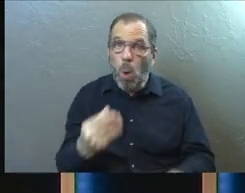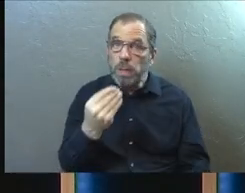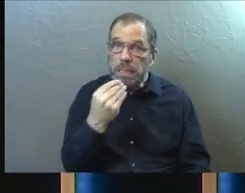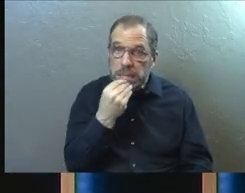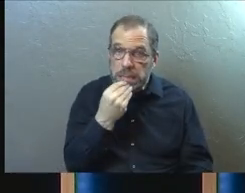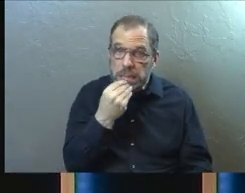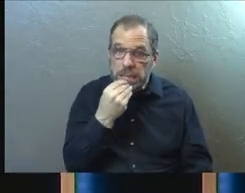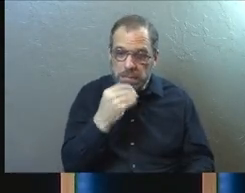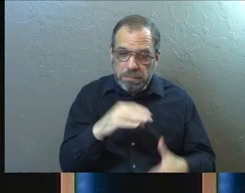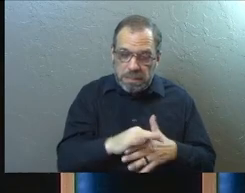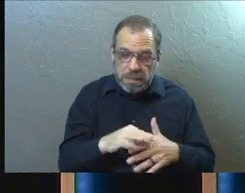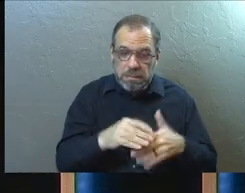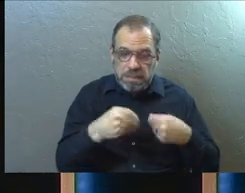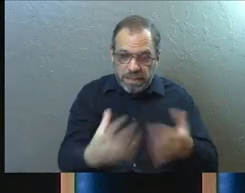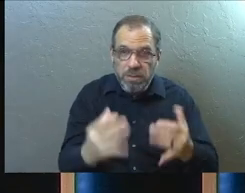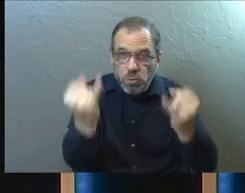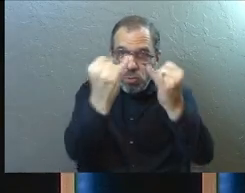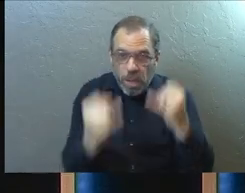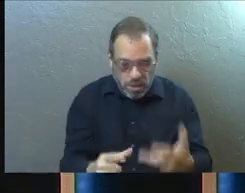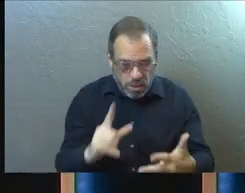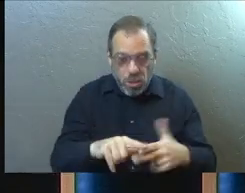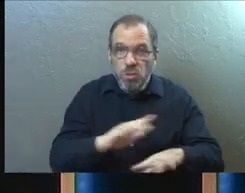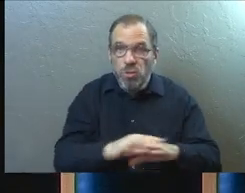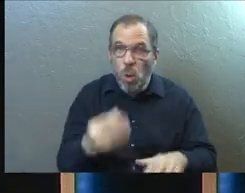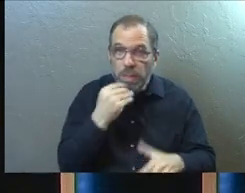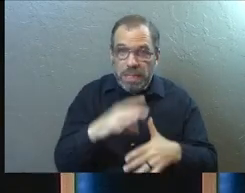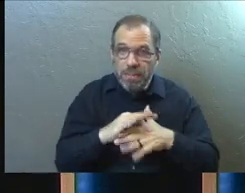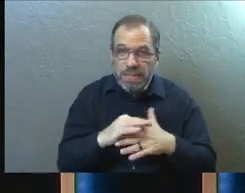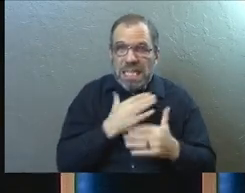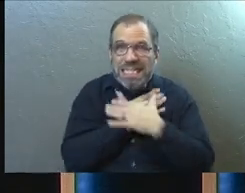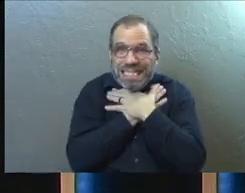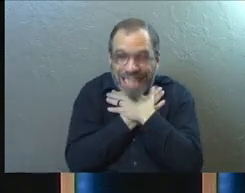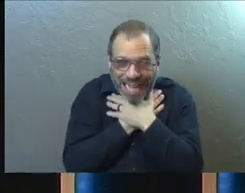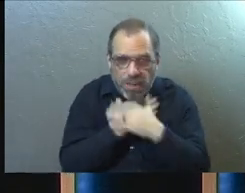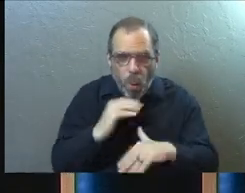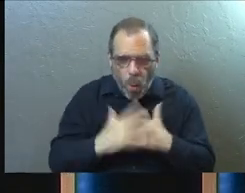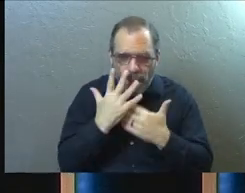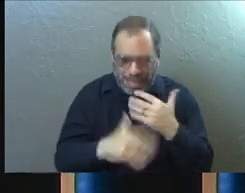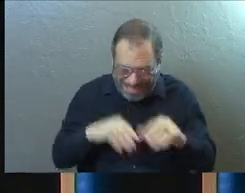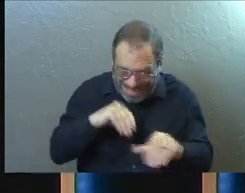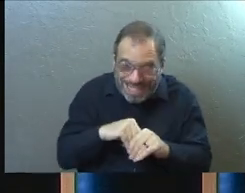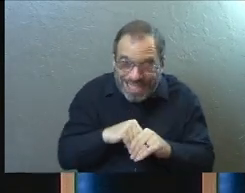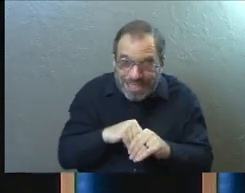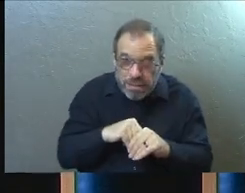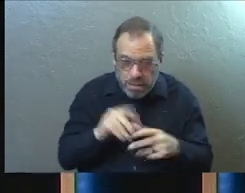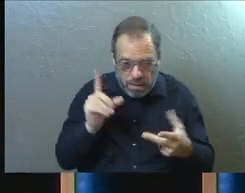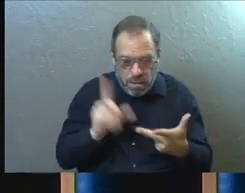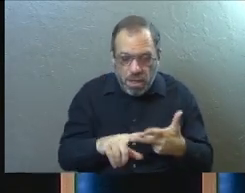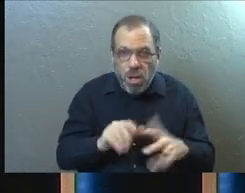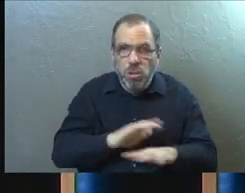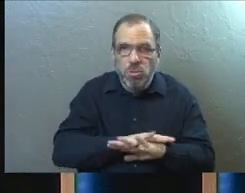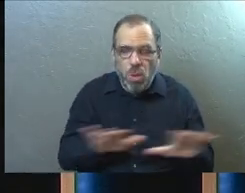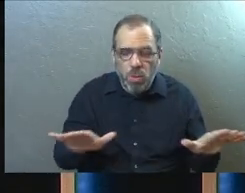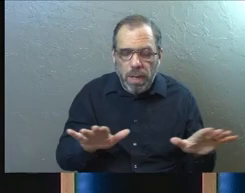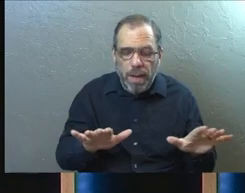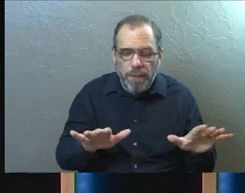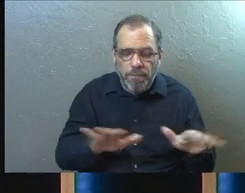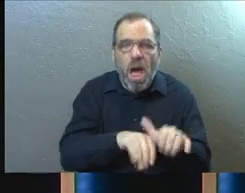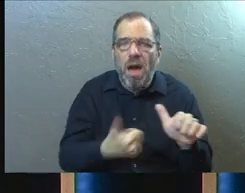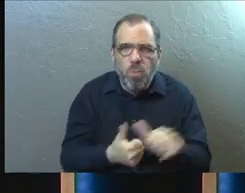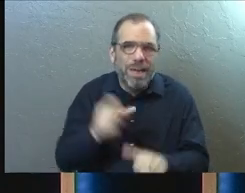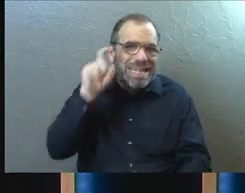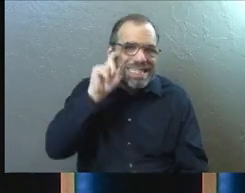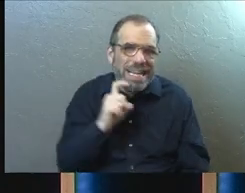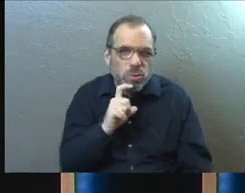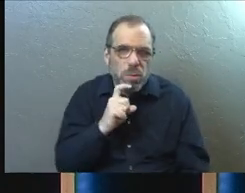meat sacrificed to idols. Don't eat meat that's been strangled or has blood in it. And then don't stay away